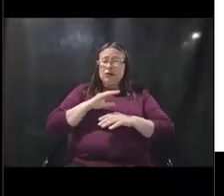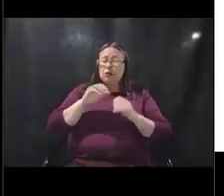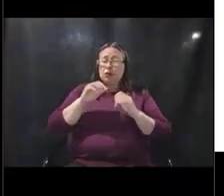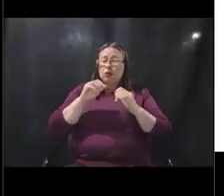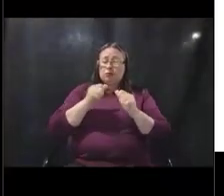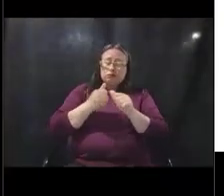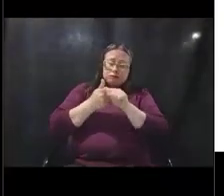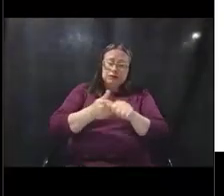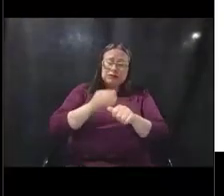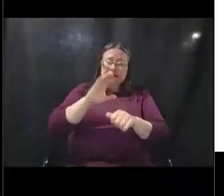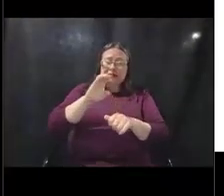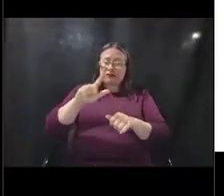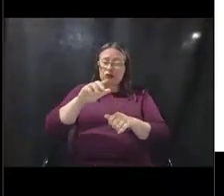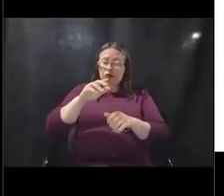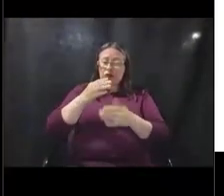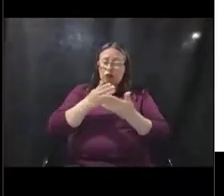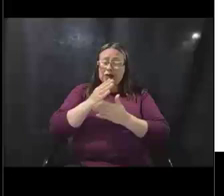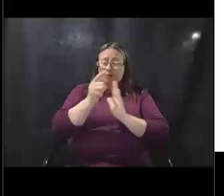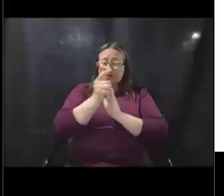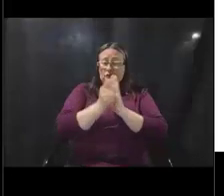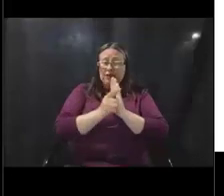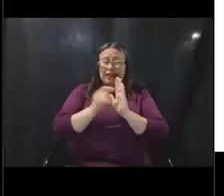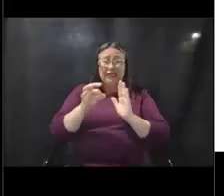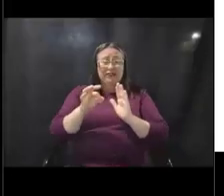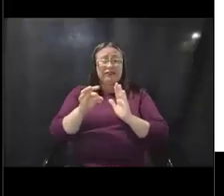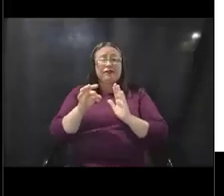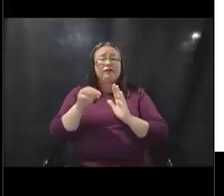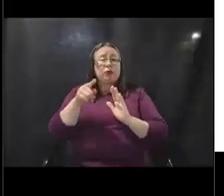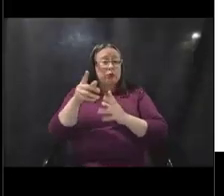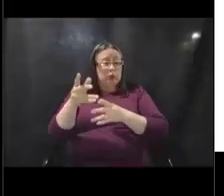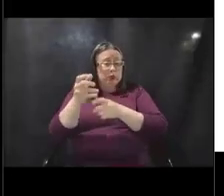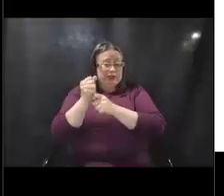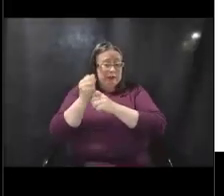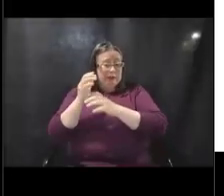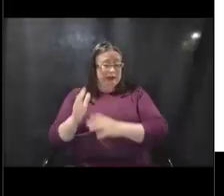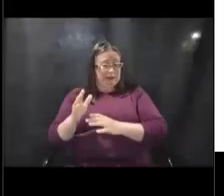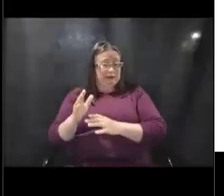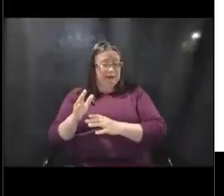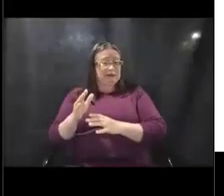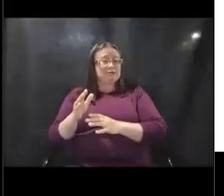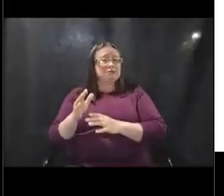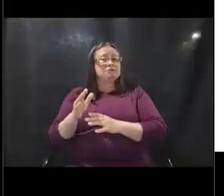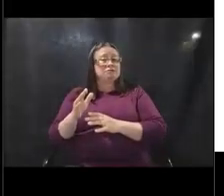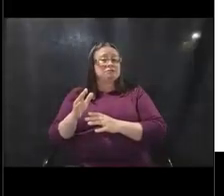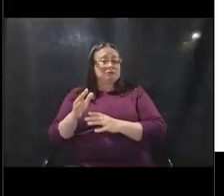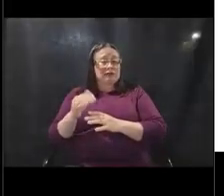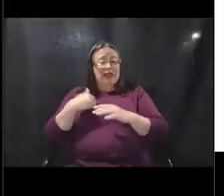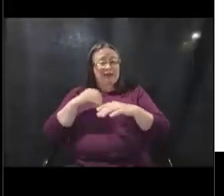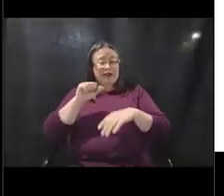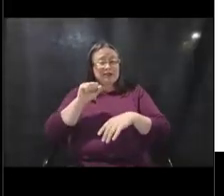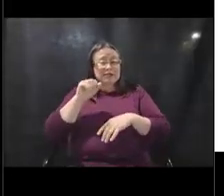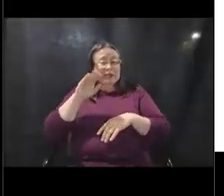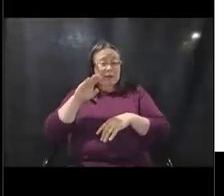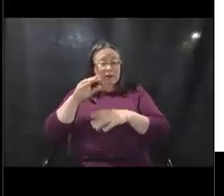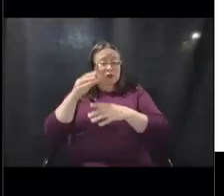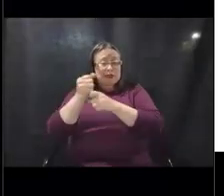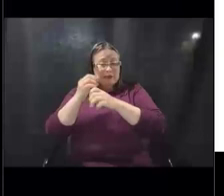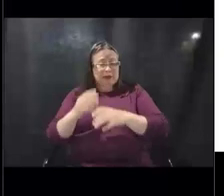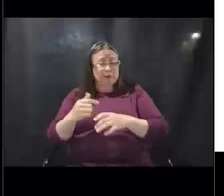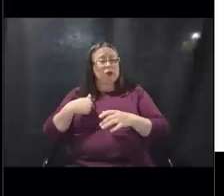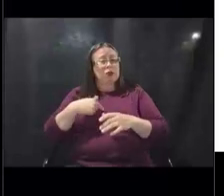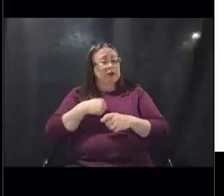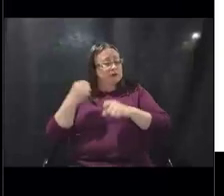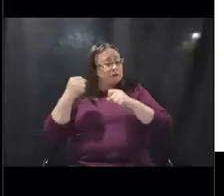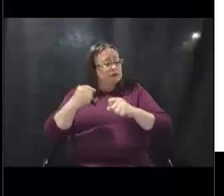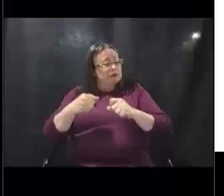outcomes. If you are a recipient and have sub-recipients, we strongly encourage that you review sub